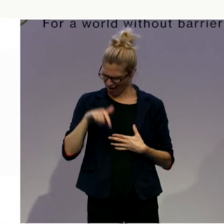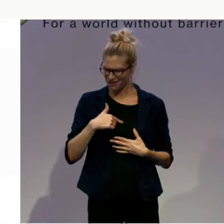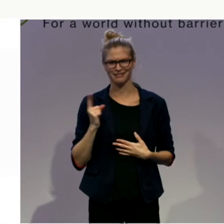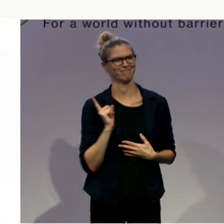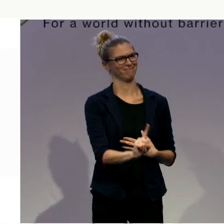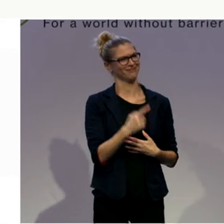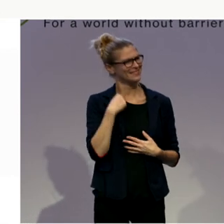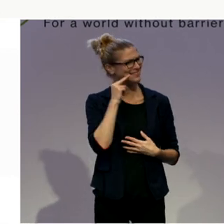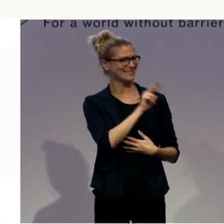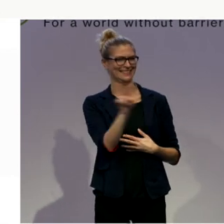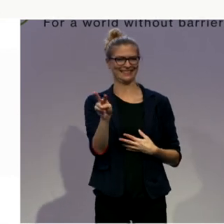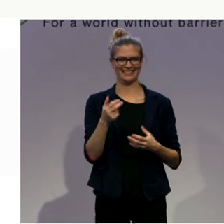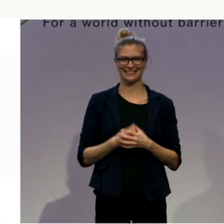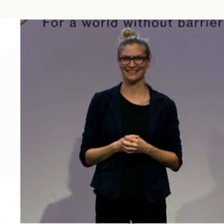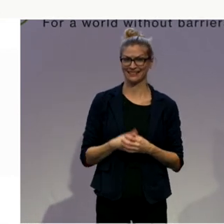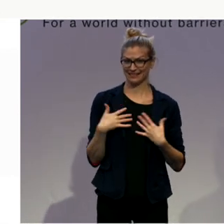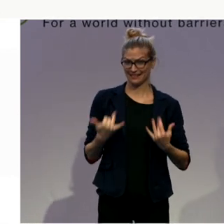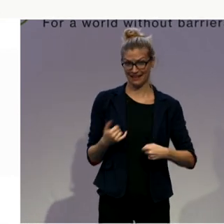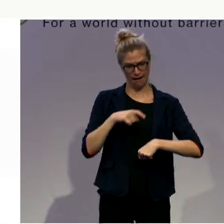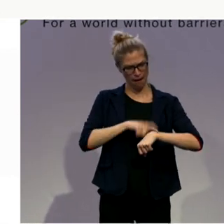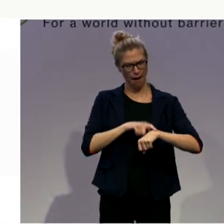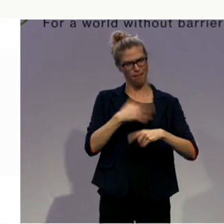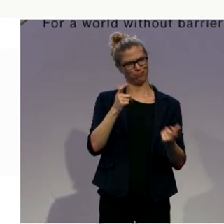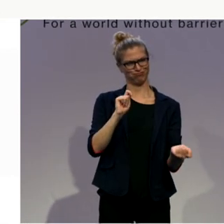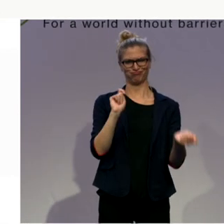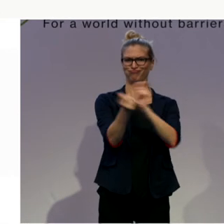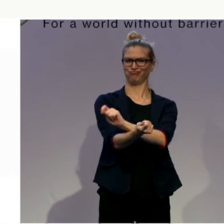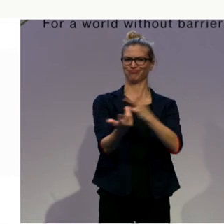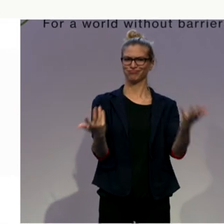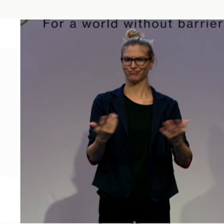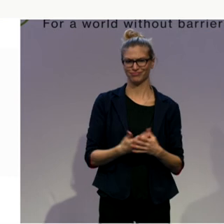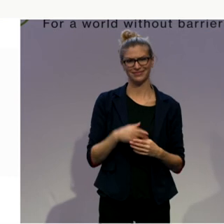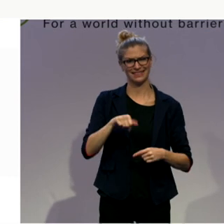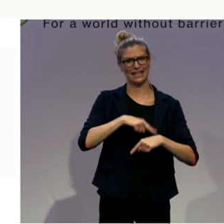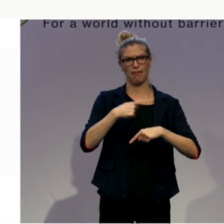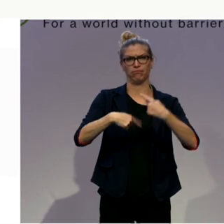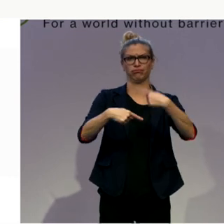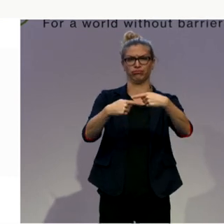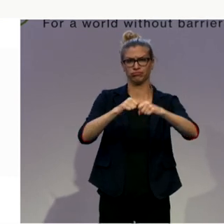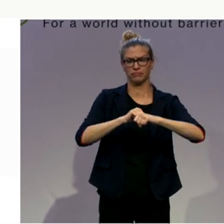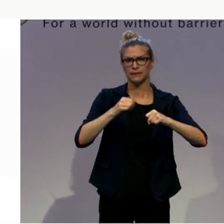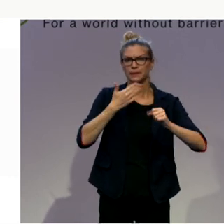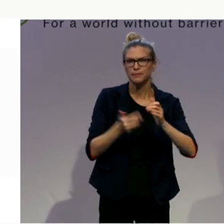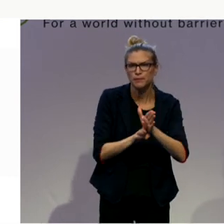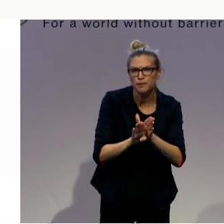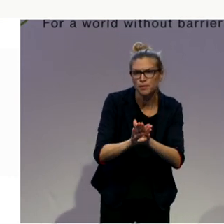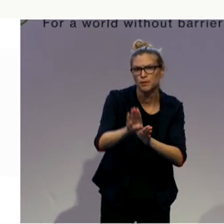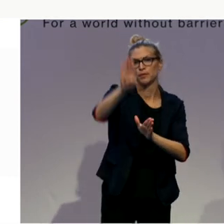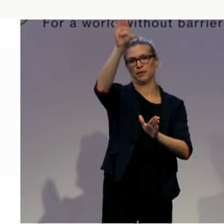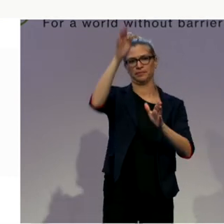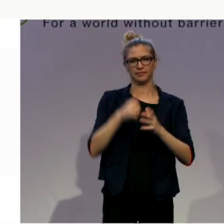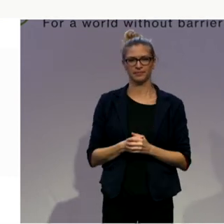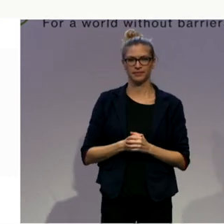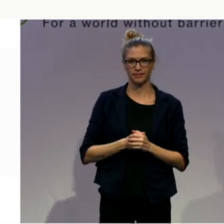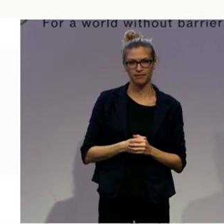of change, bigger, faster, higher. Further, is the measure of things